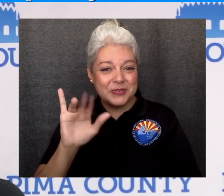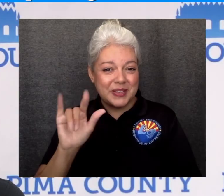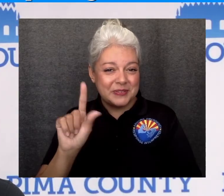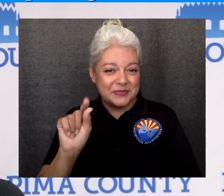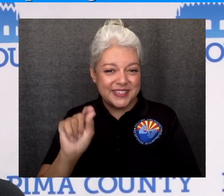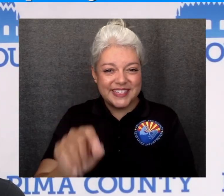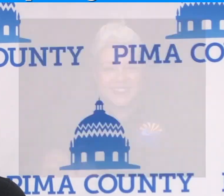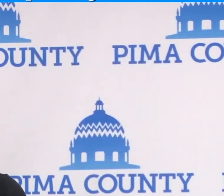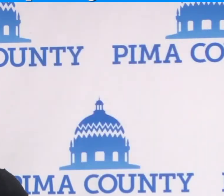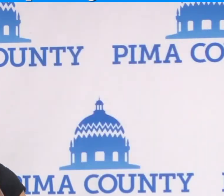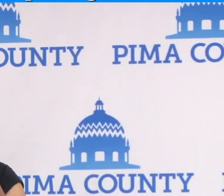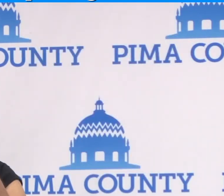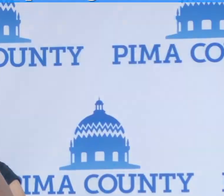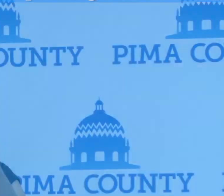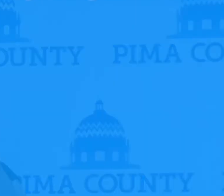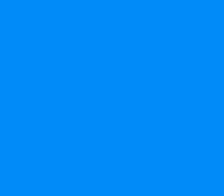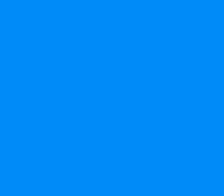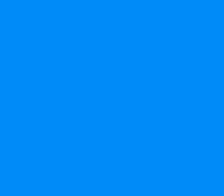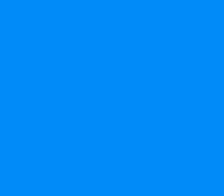20th.